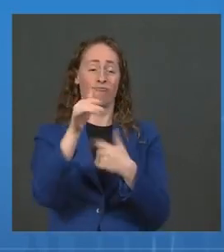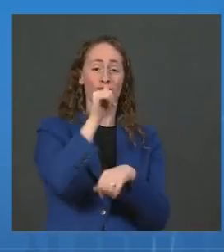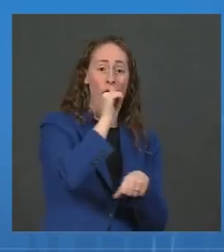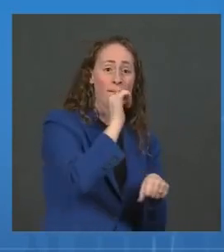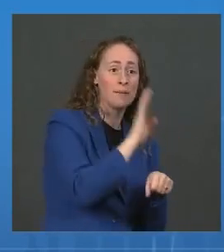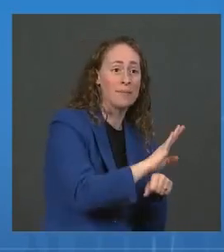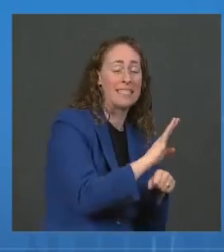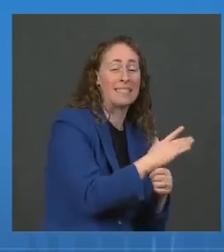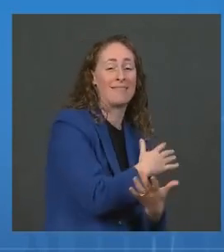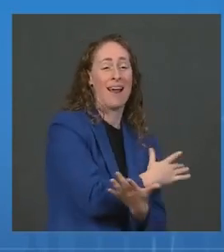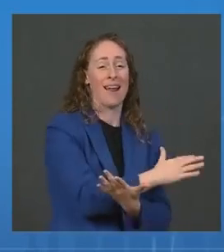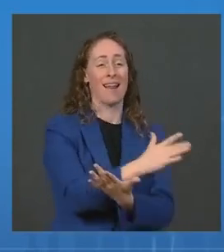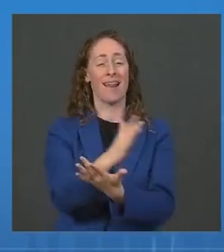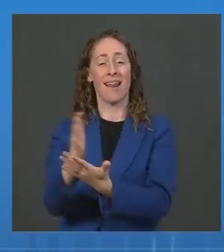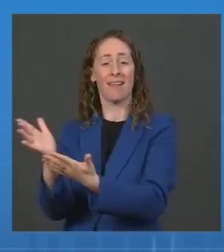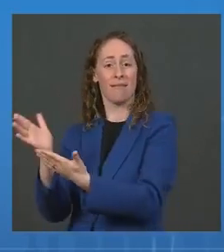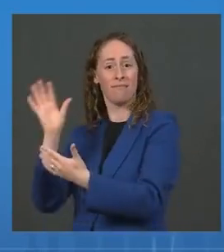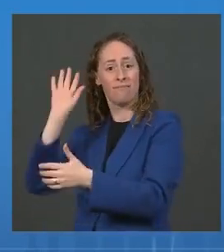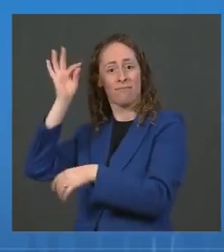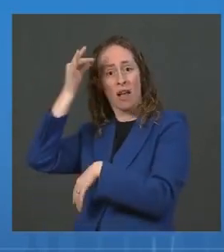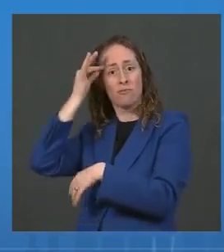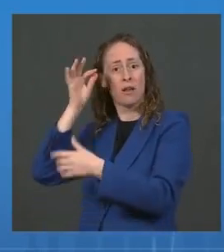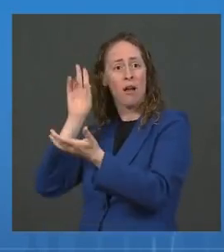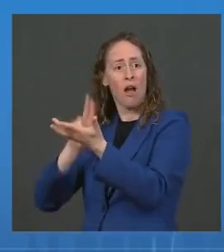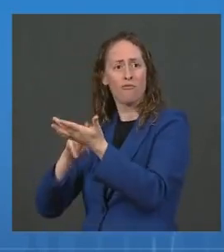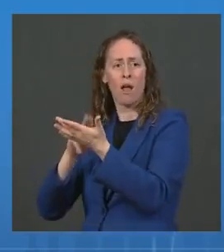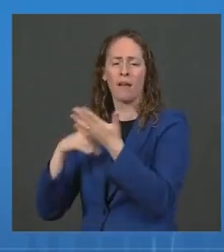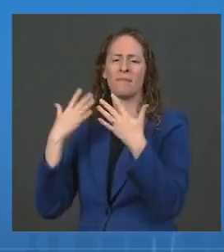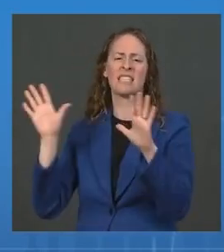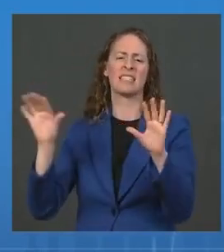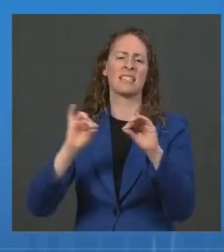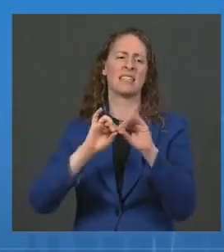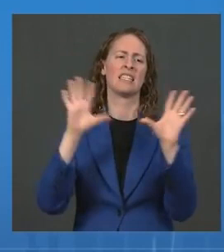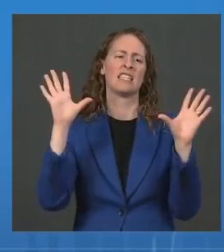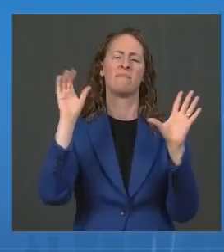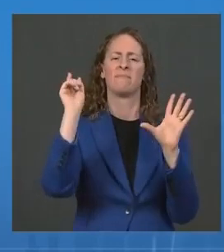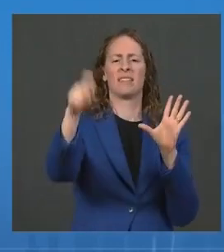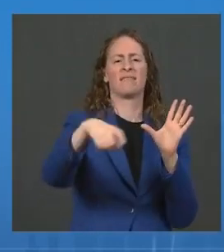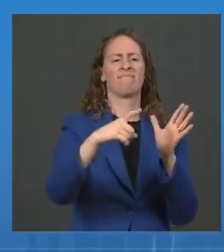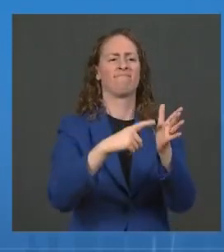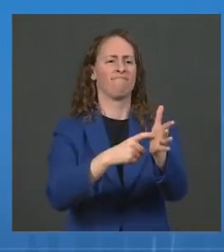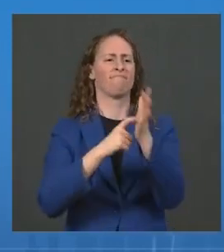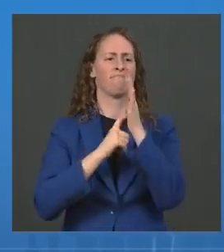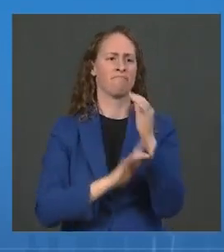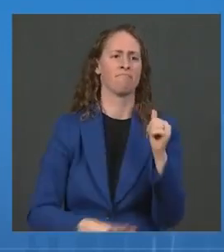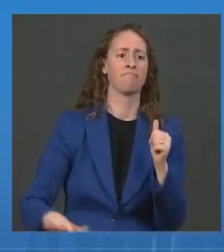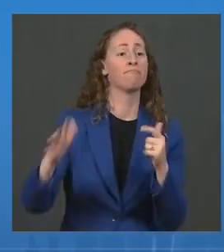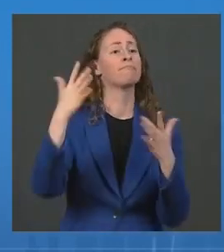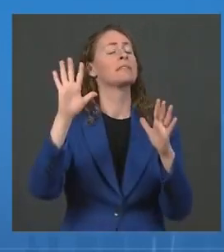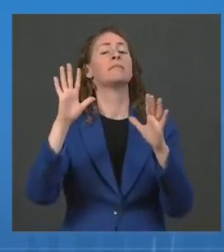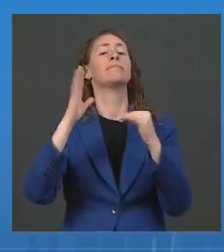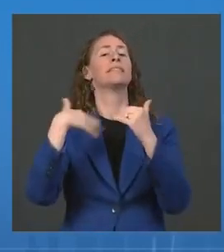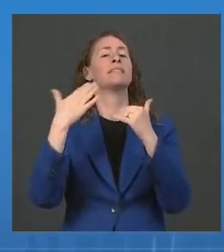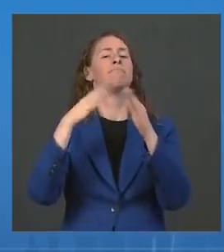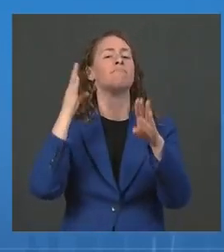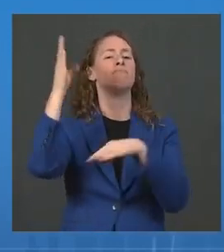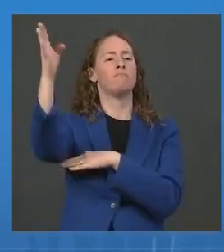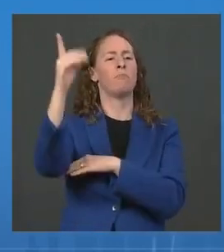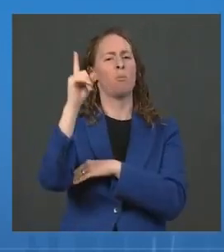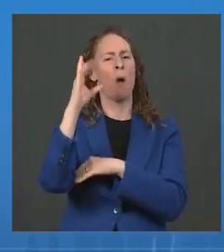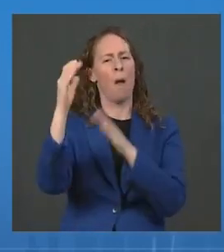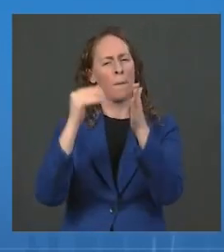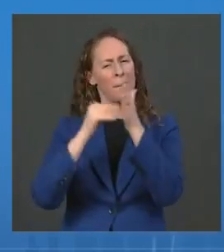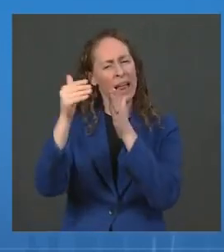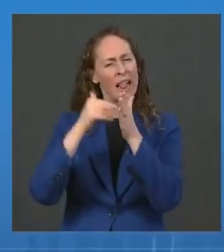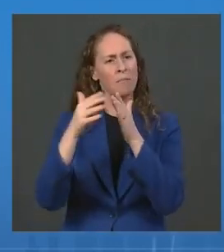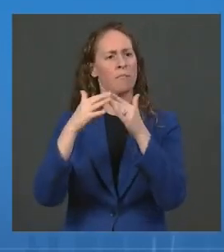contractors, the President is covering over 100 million workers with vaccination requirements. A hundred